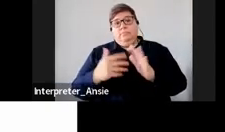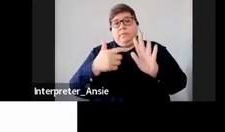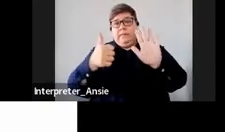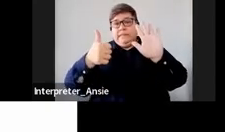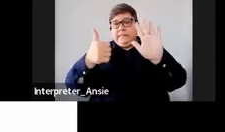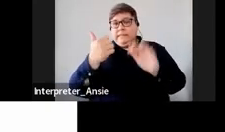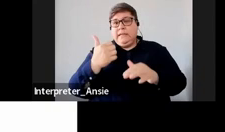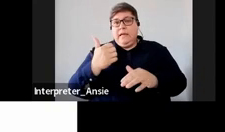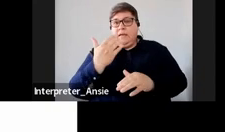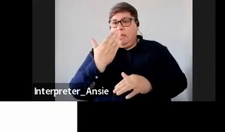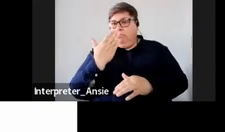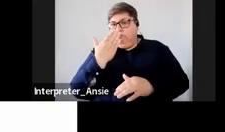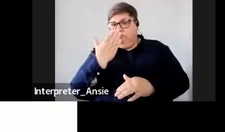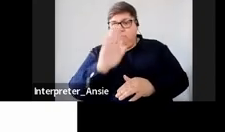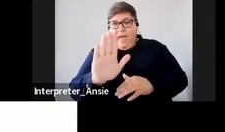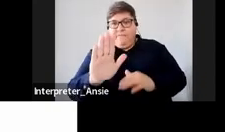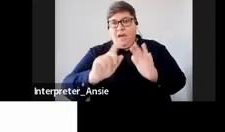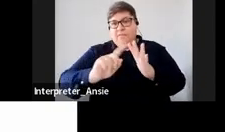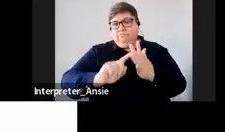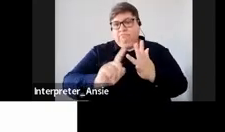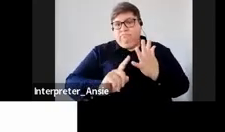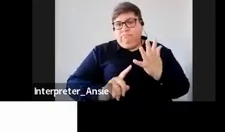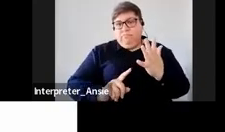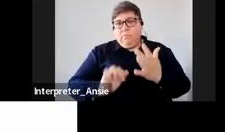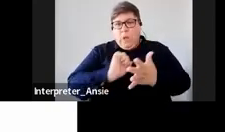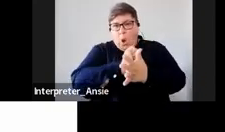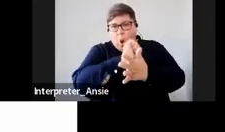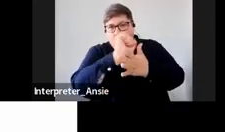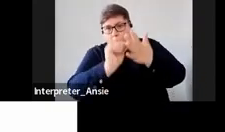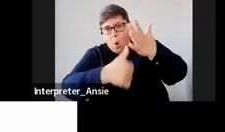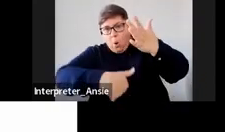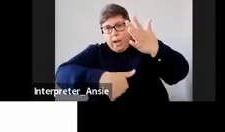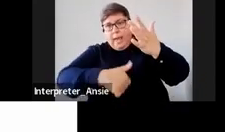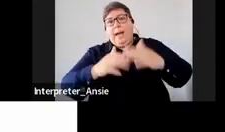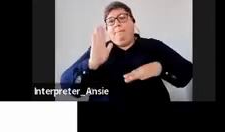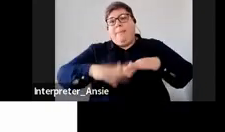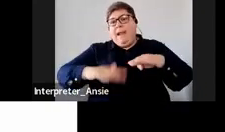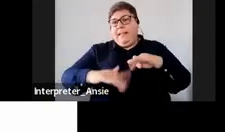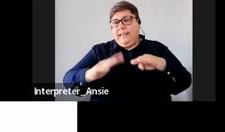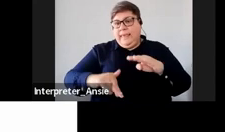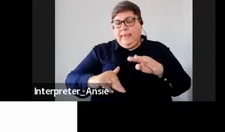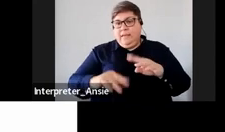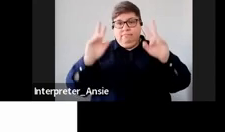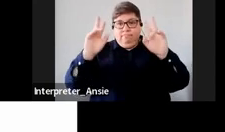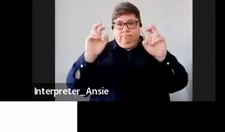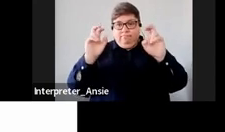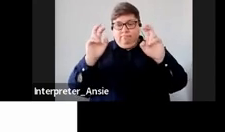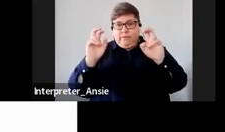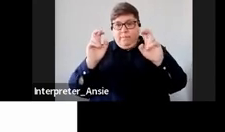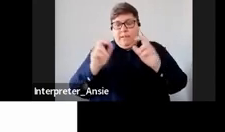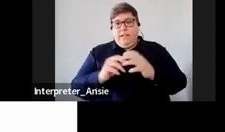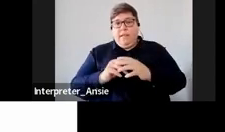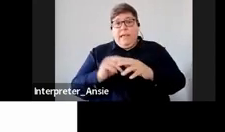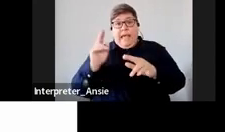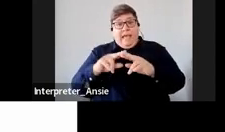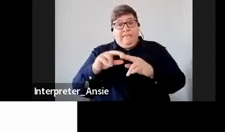and each behavior comes with its own tax penalty for example if you look at if SIRS